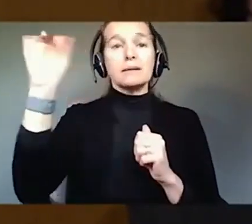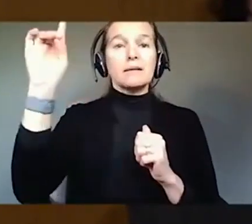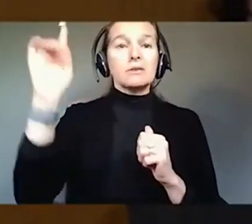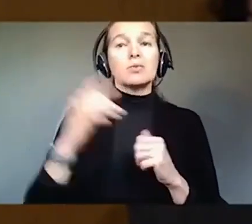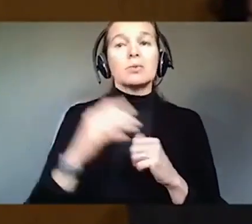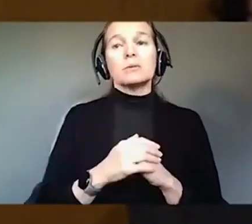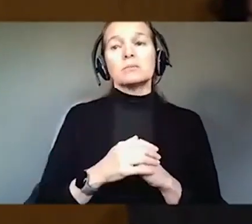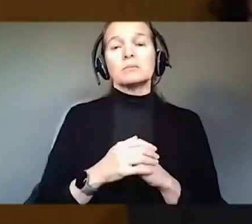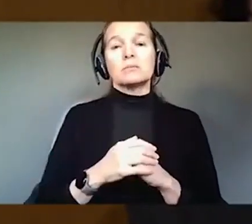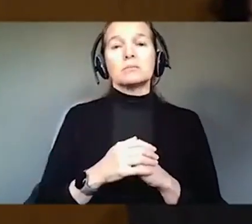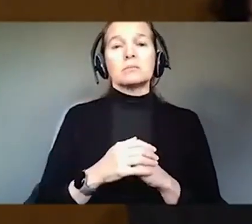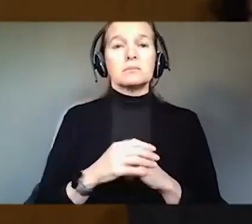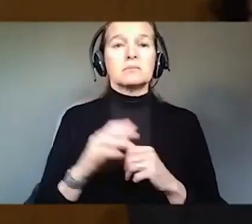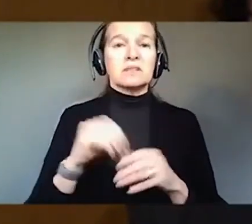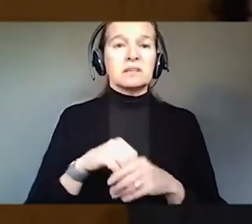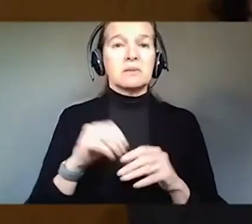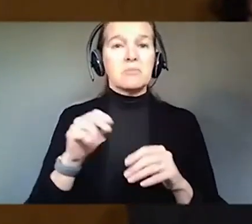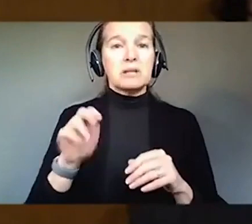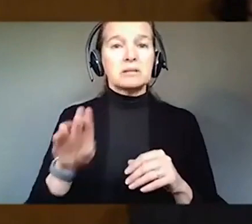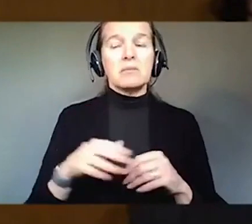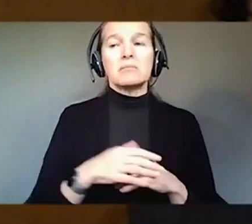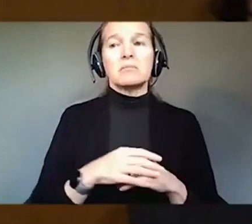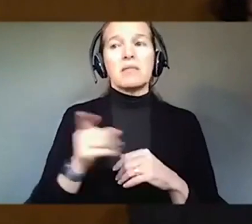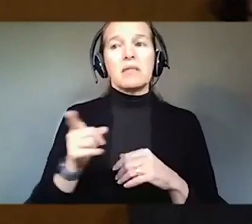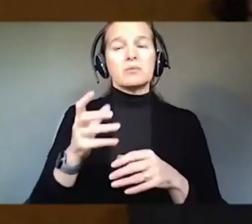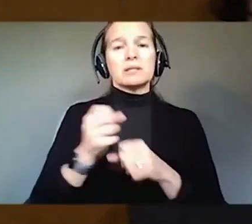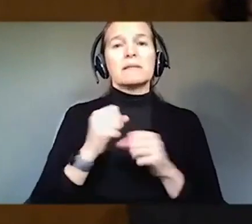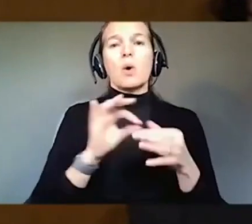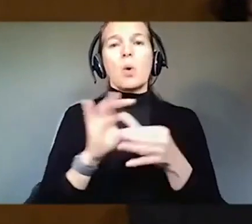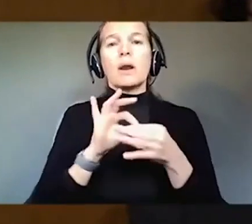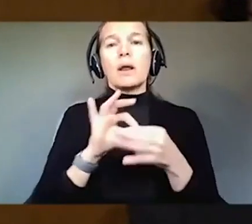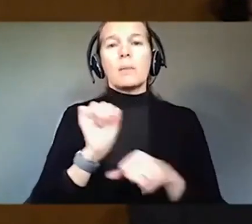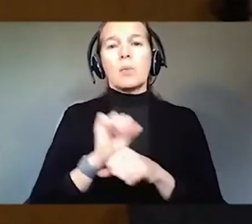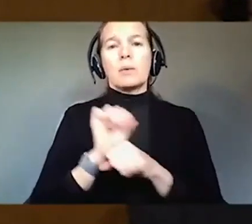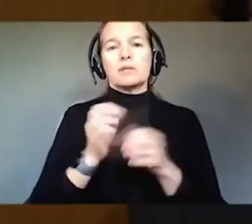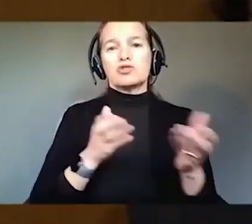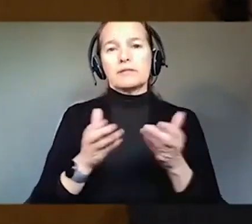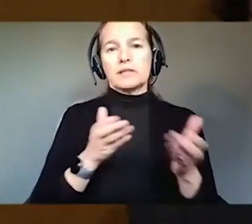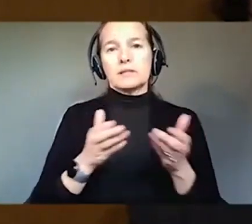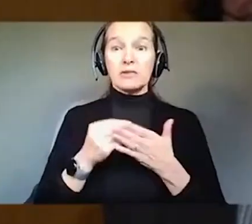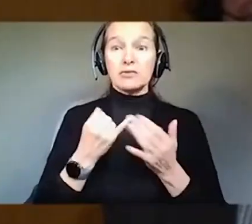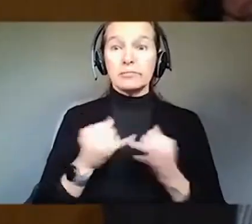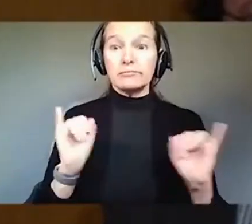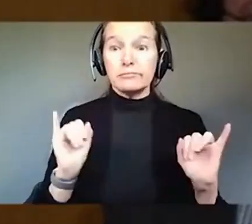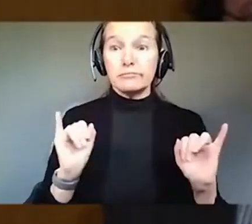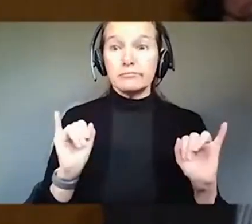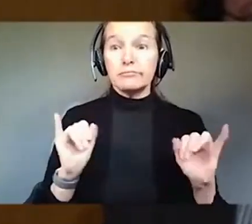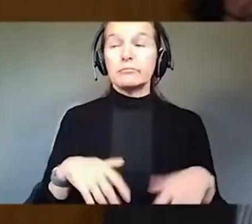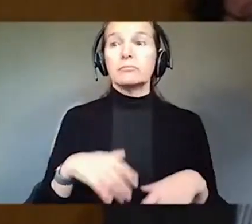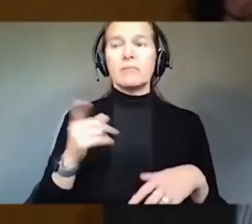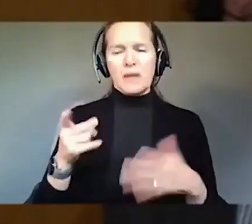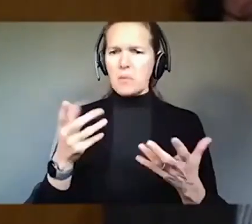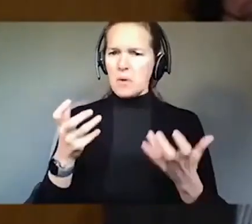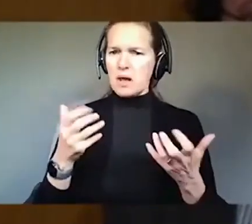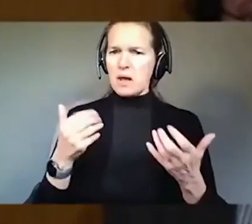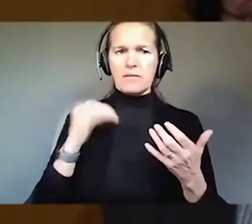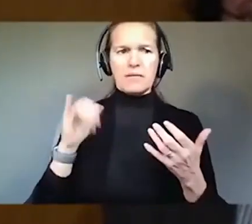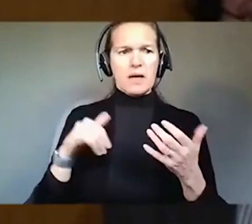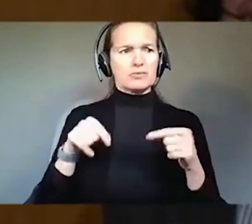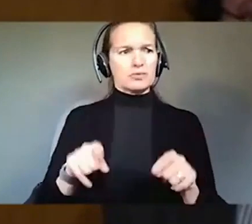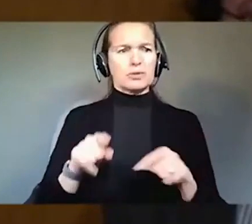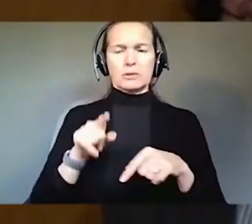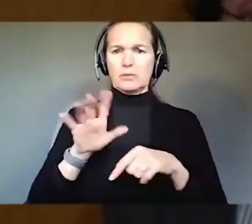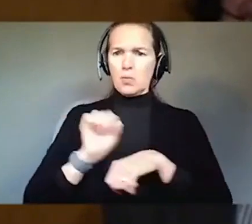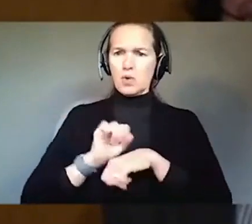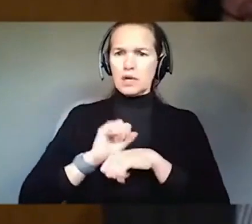in the workforce in Nebraska receive coordinated employment services through vocational rehabilitation for working years and they want to have it in retirement,